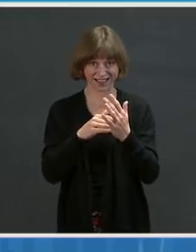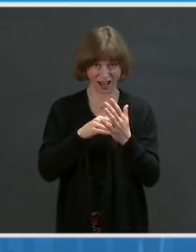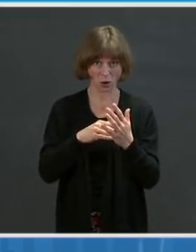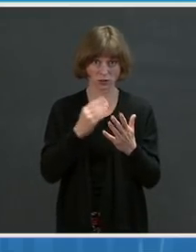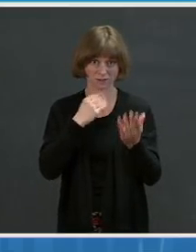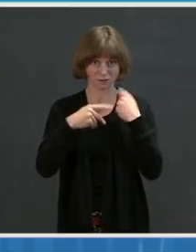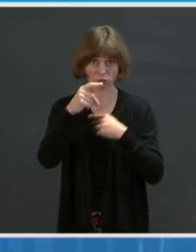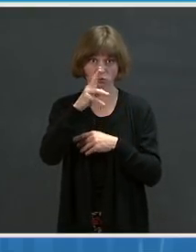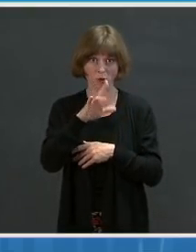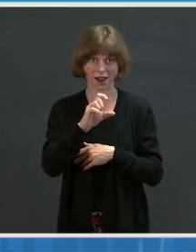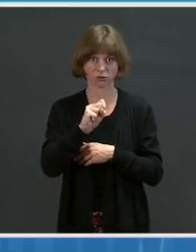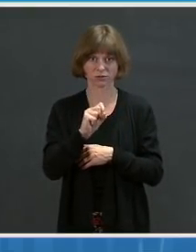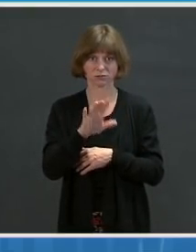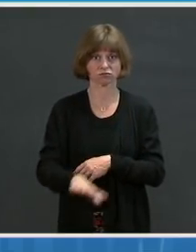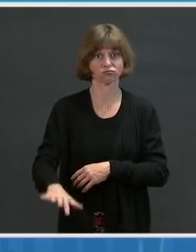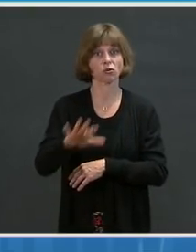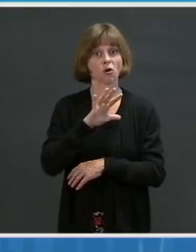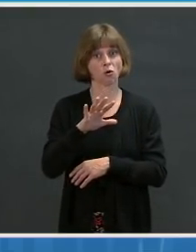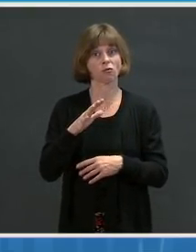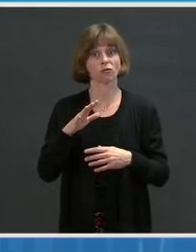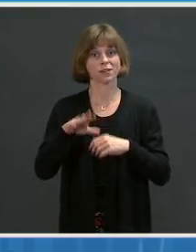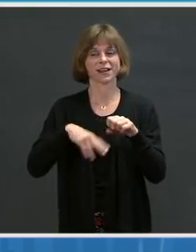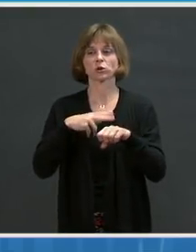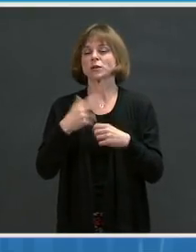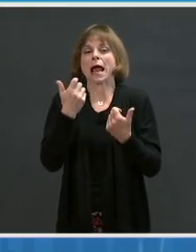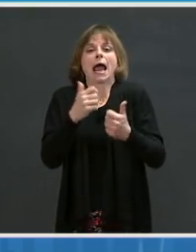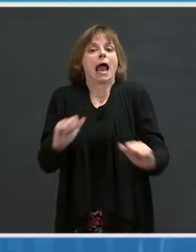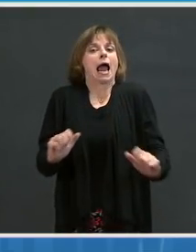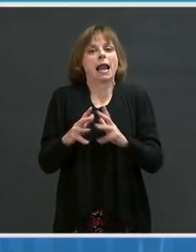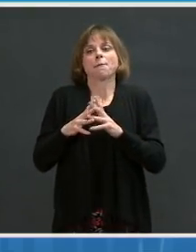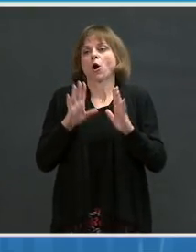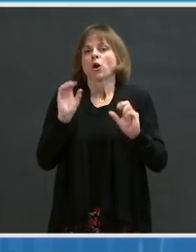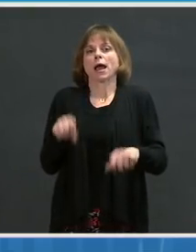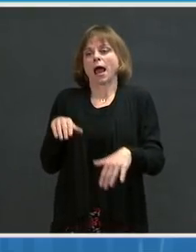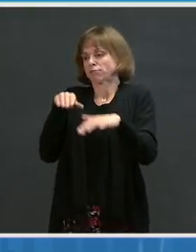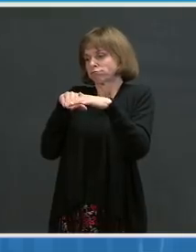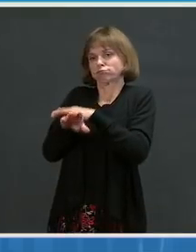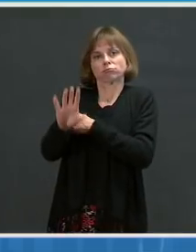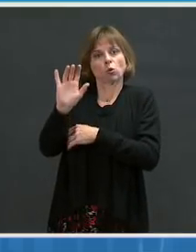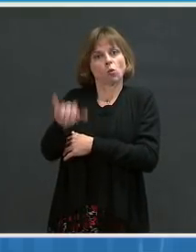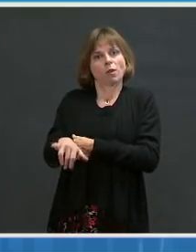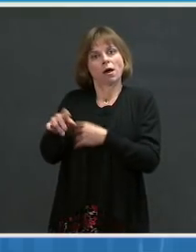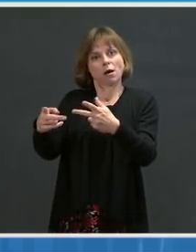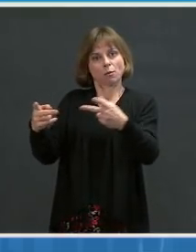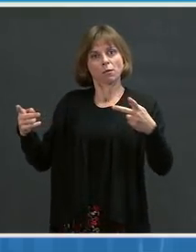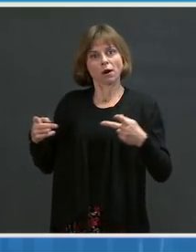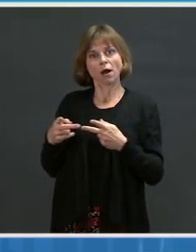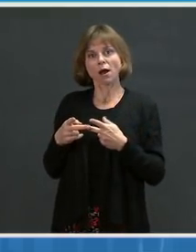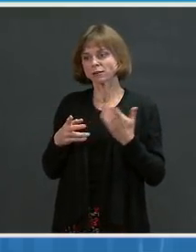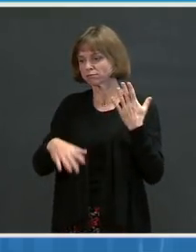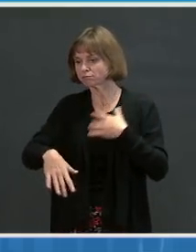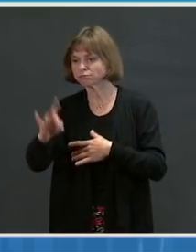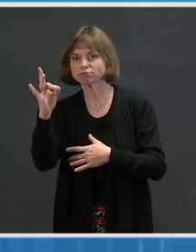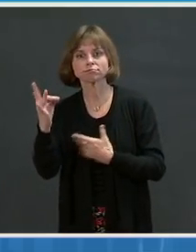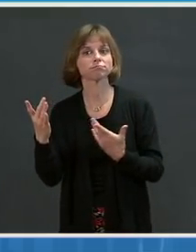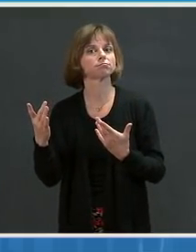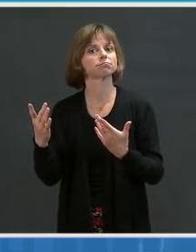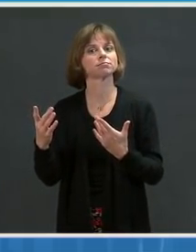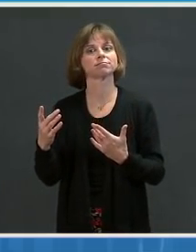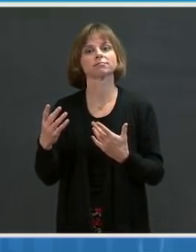Any American who needs a mask will be able to walk into these health centers or food pantries and pick up high-quality